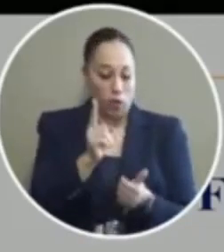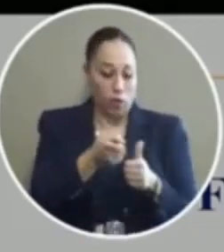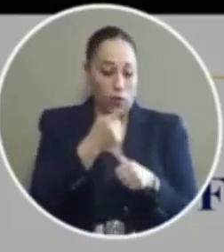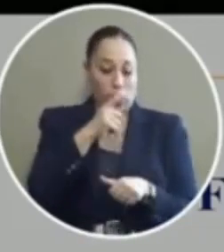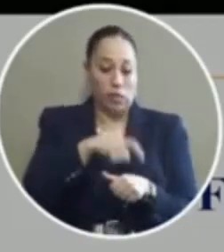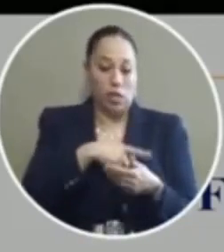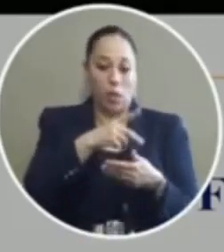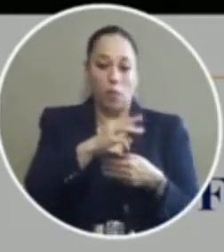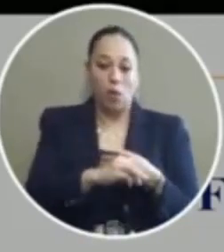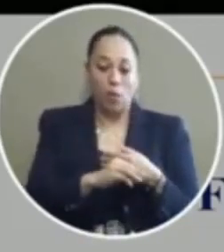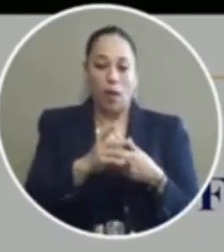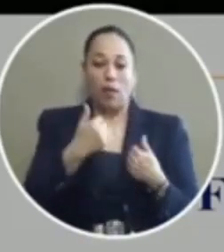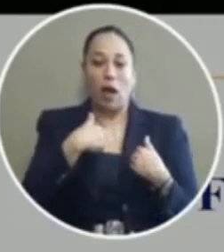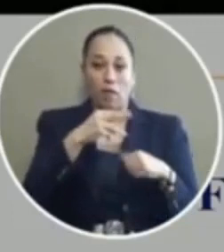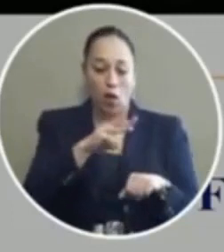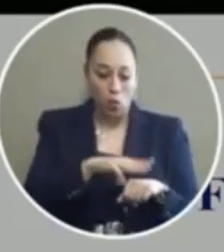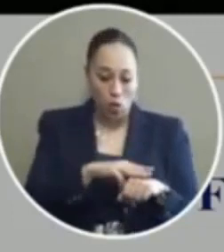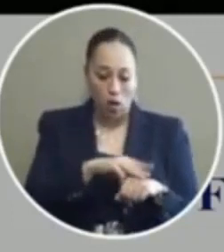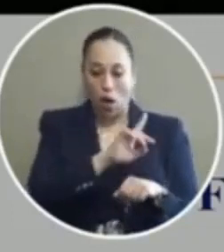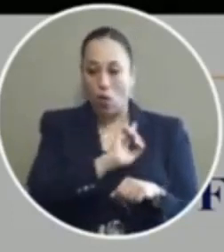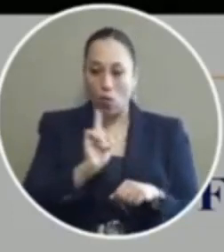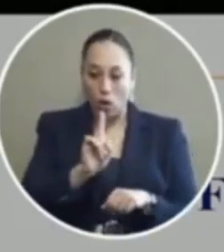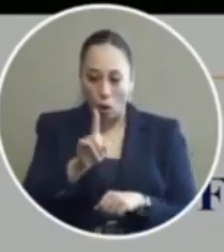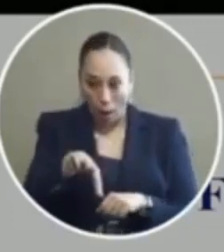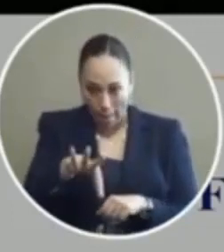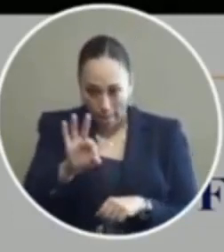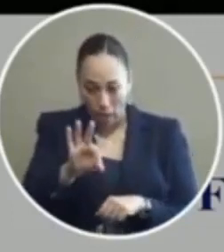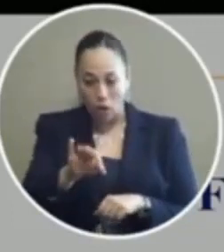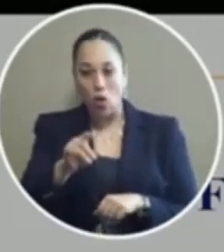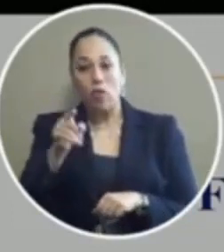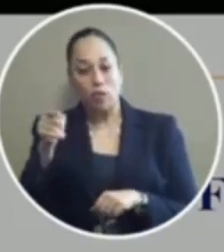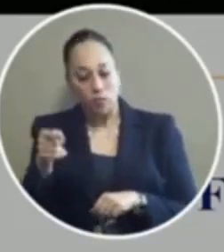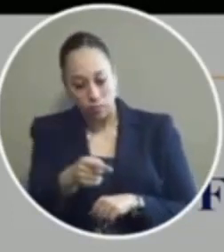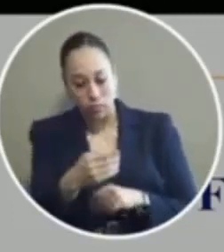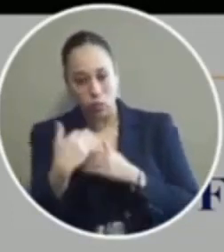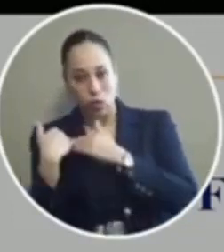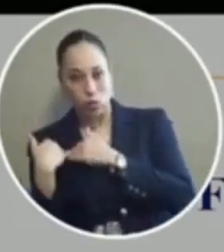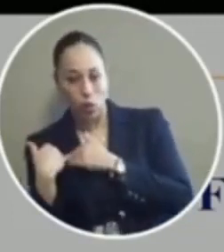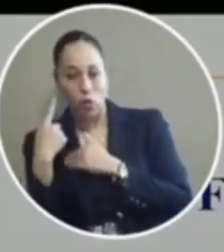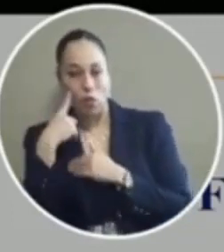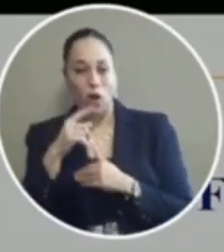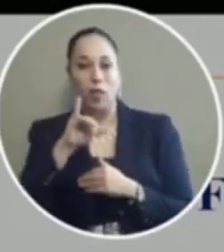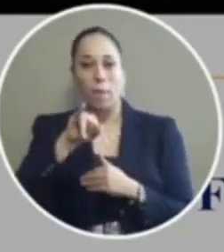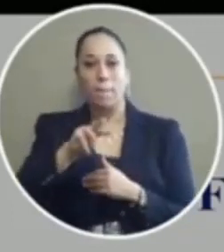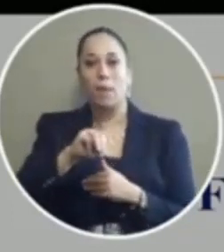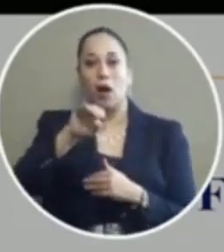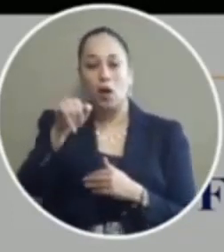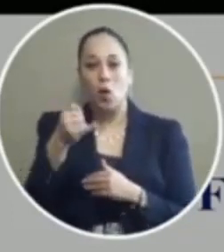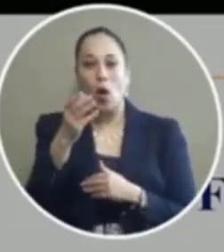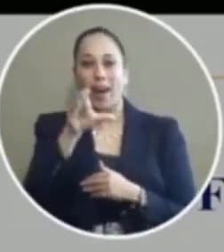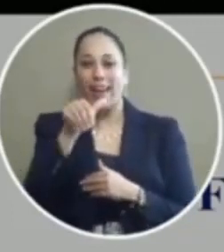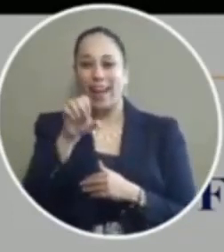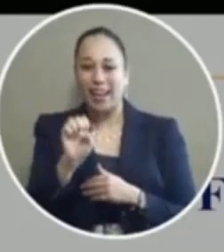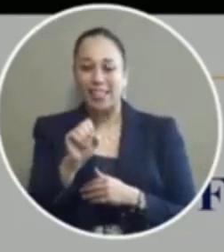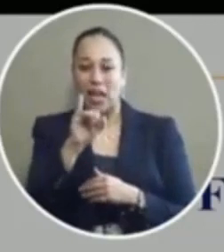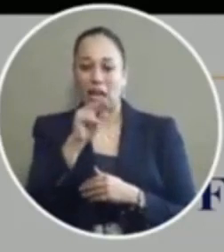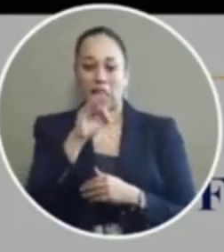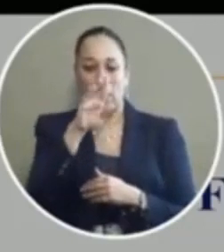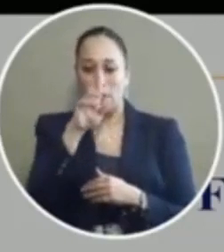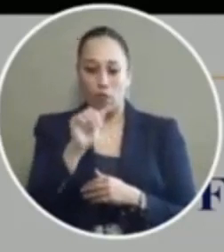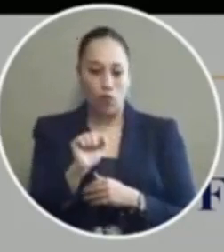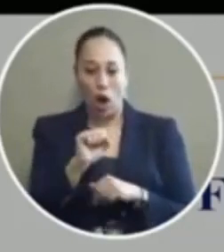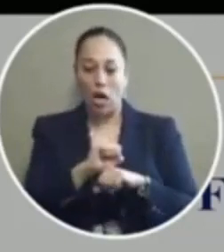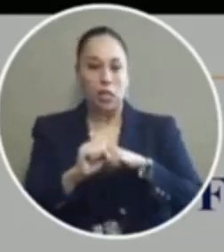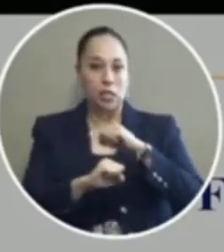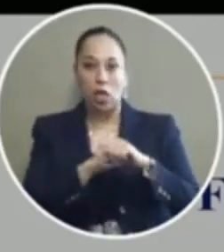then we get a warrant and we will go pick you up and we will make you accountable for the marijuana case the infrastructure that you would